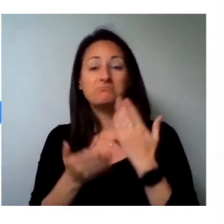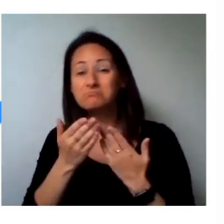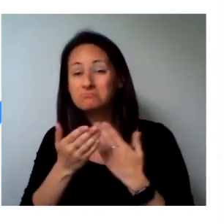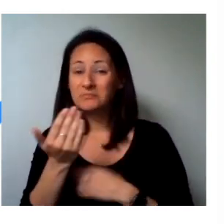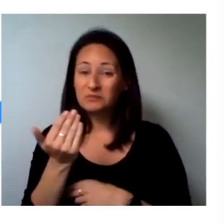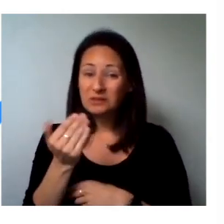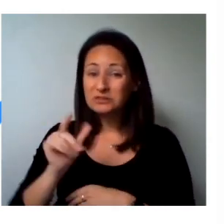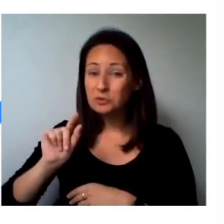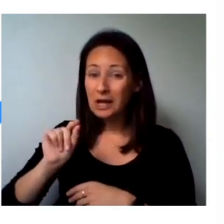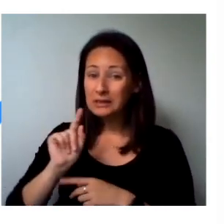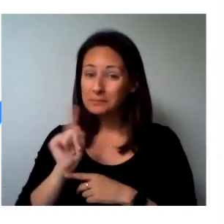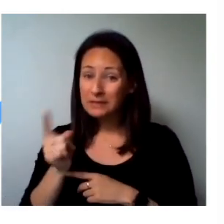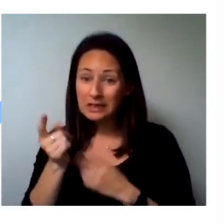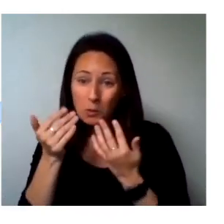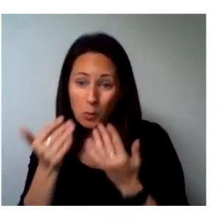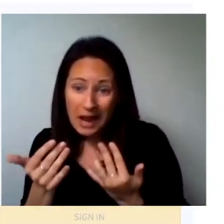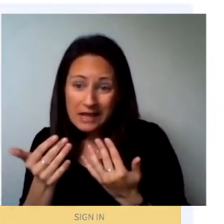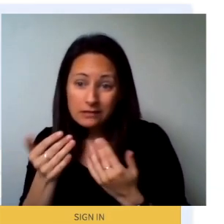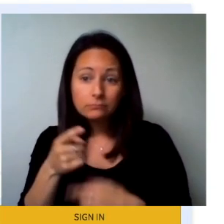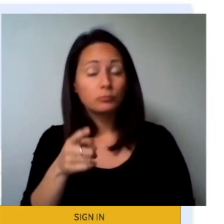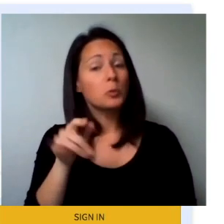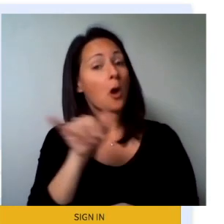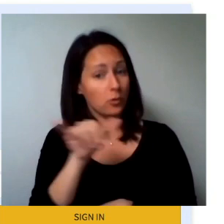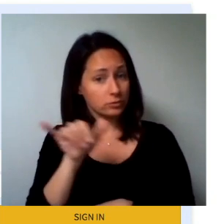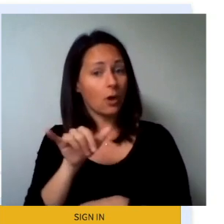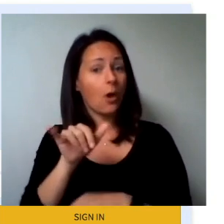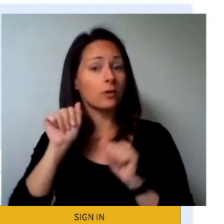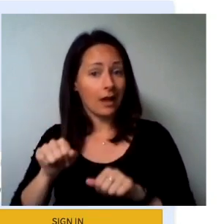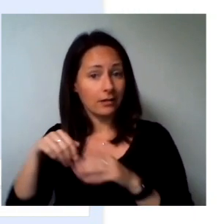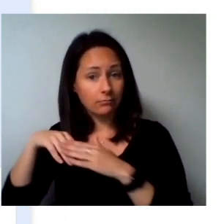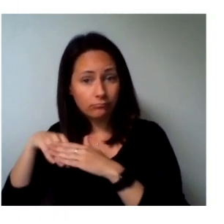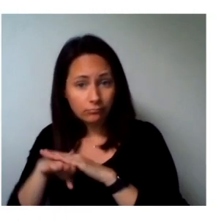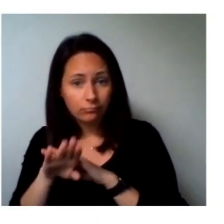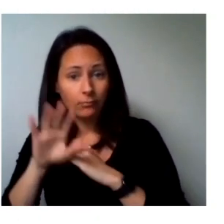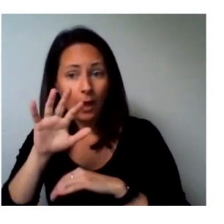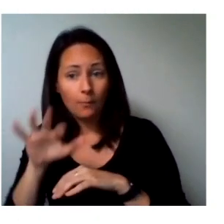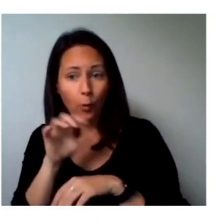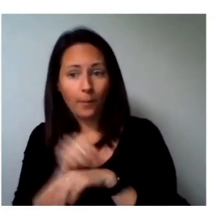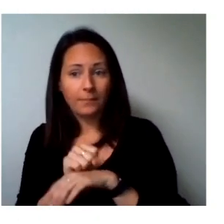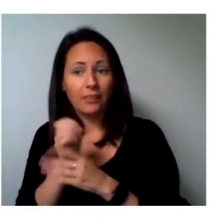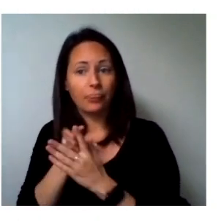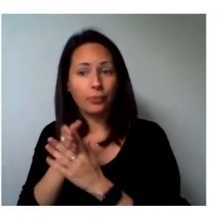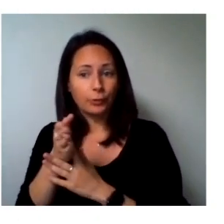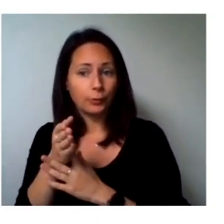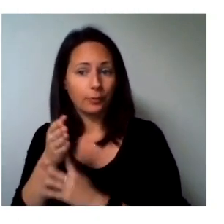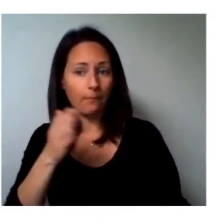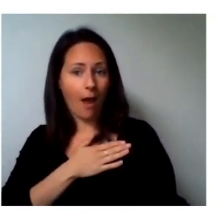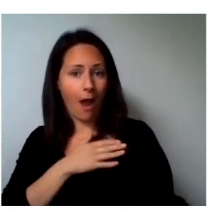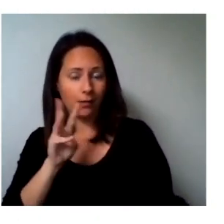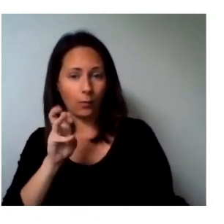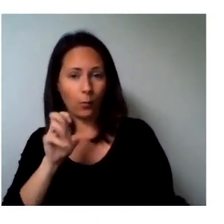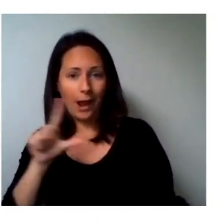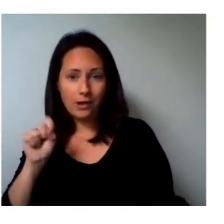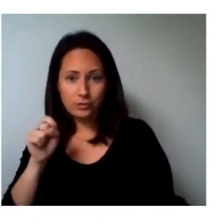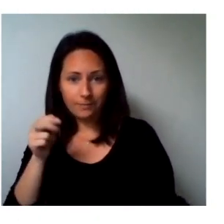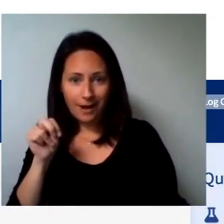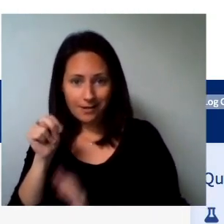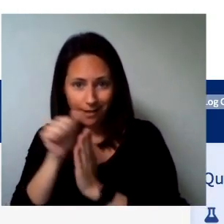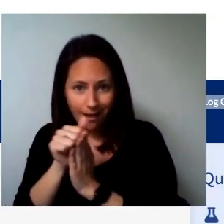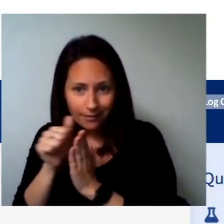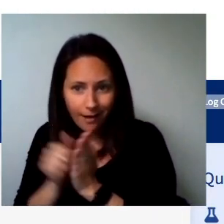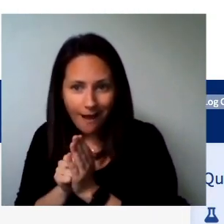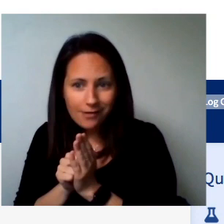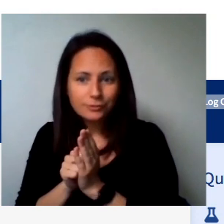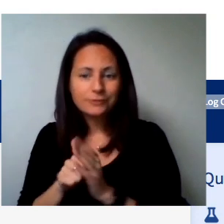take between 15 to 20 minutes. You can also access the appointment through your MyWellSpan account by clicking on the Appointments tab.